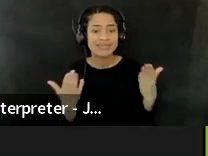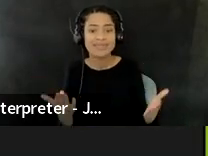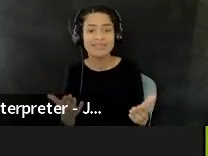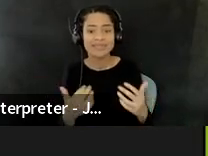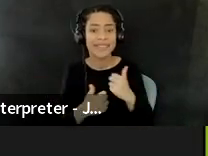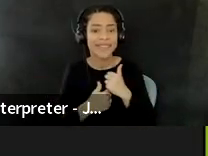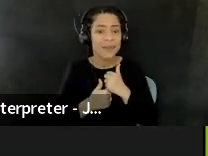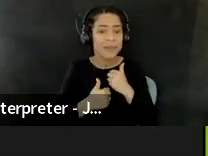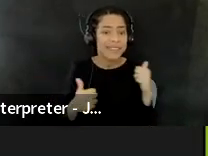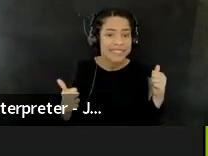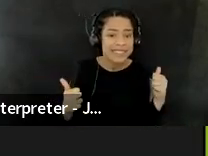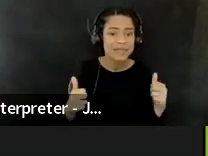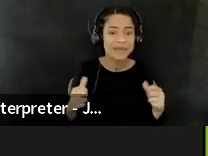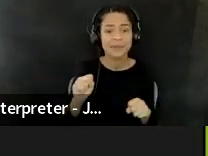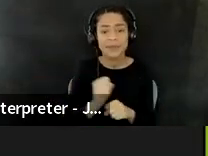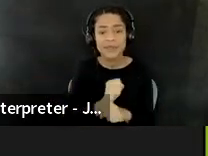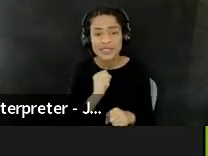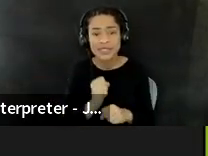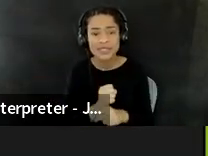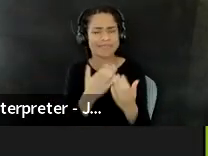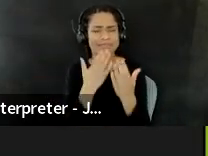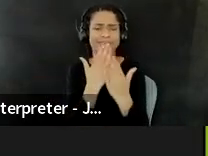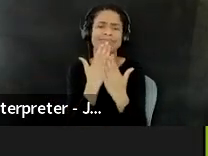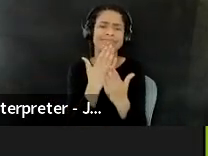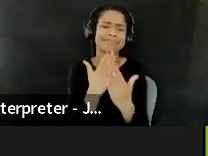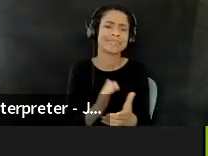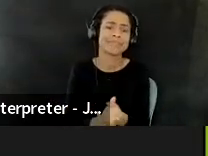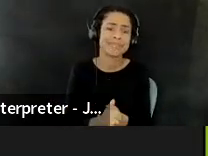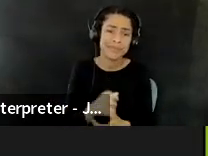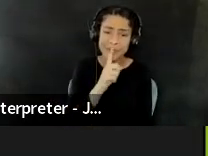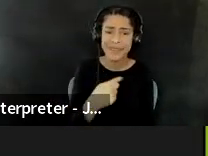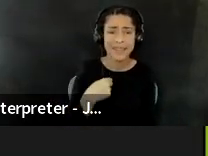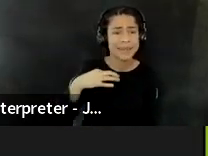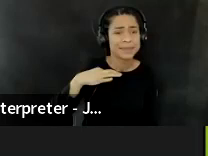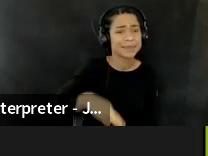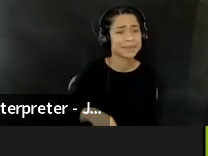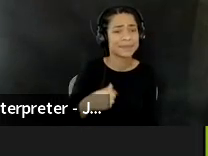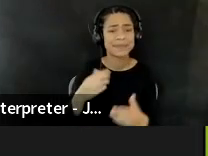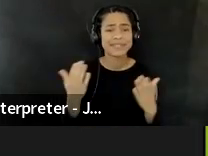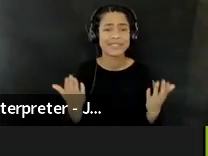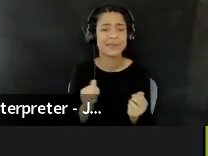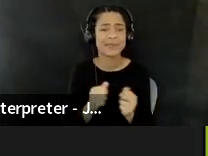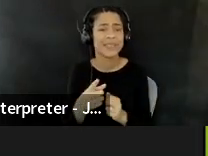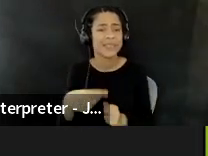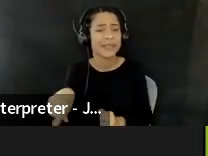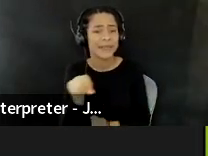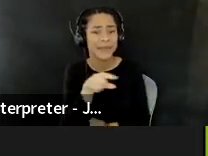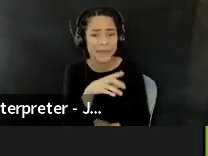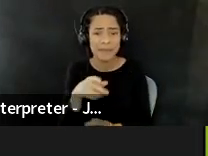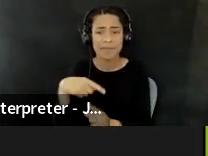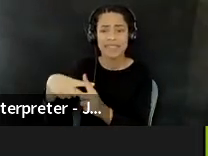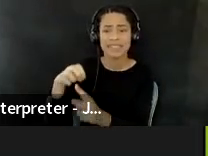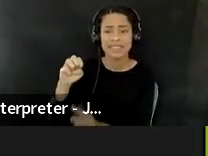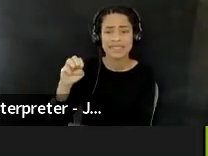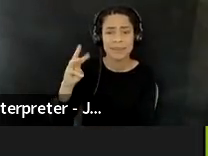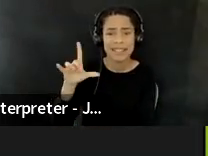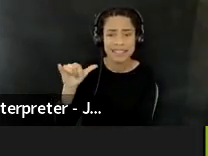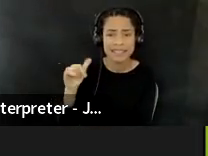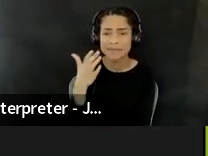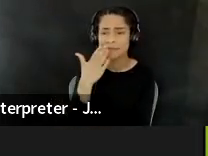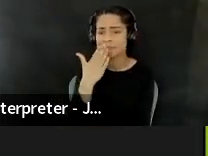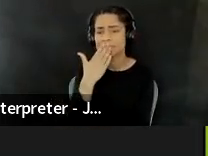Um, it's just been a privilege to be on this call with you. And I extend that, uh, to you as well, Emily, thank you for being such a,